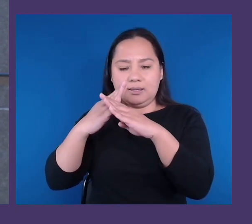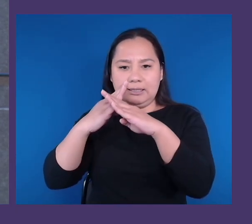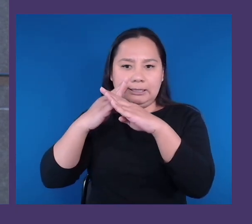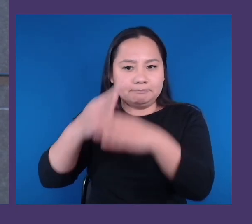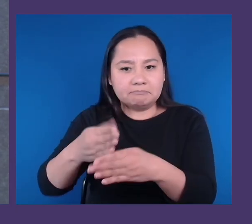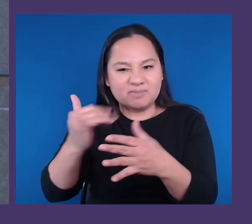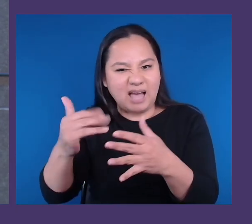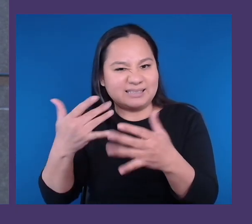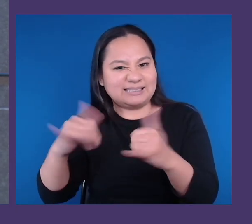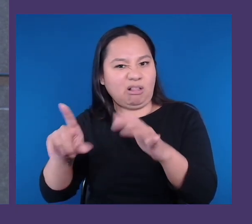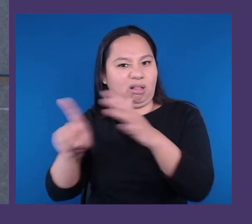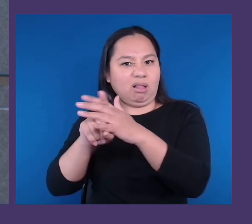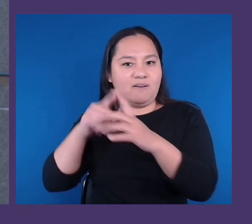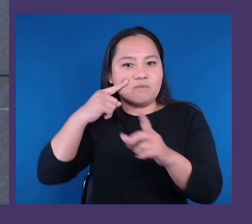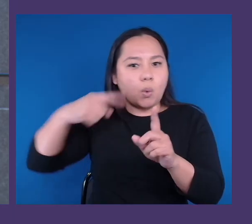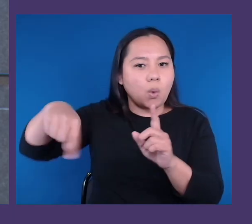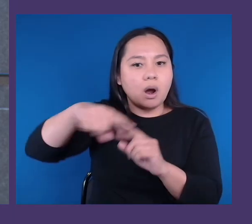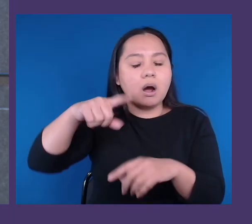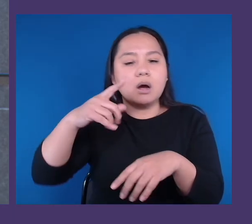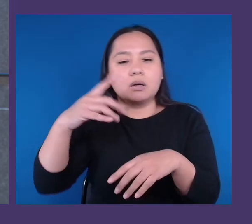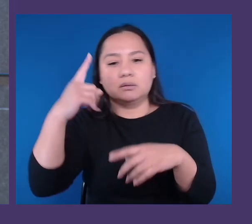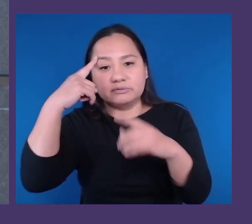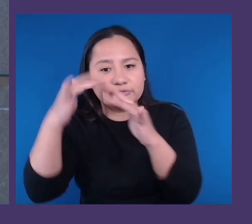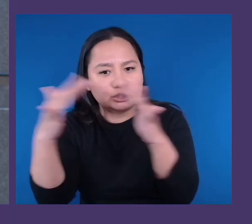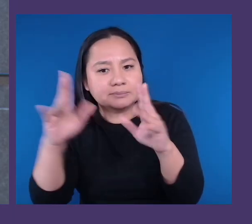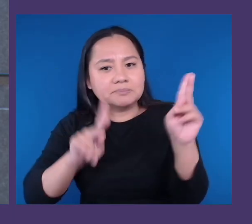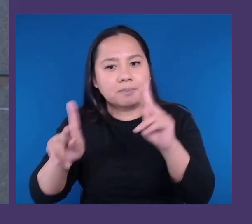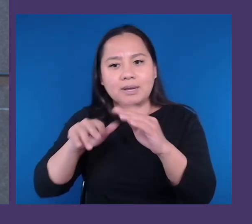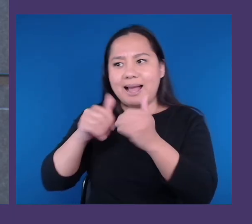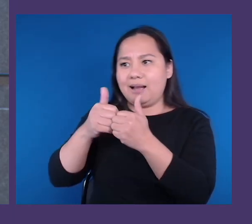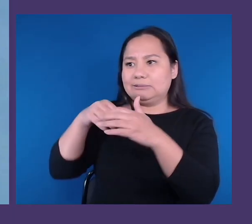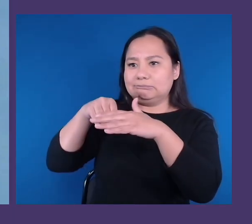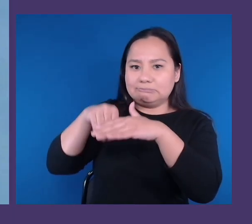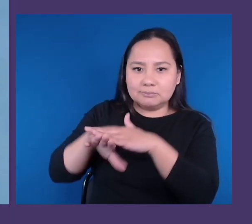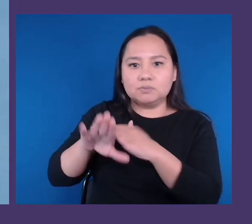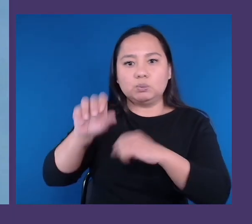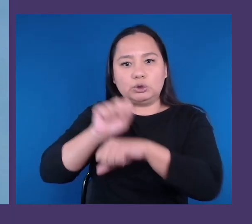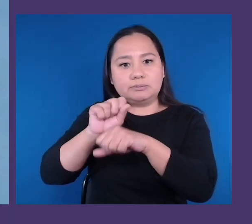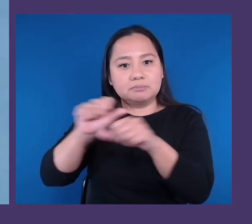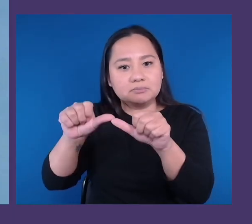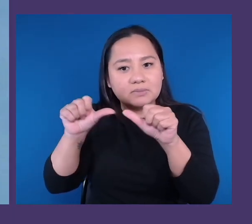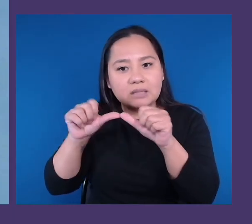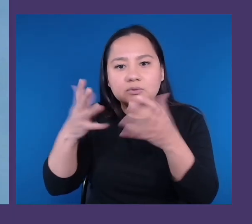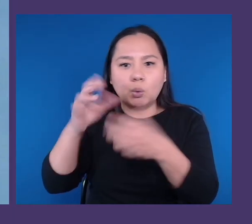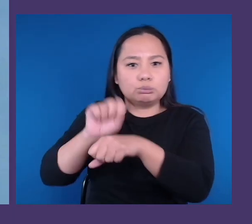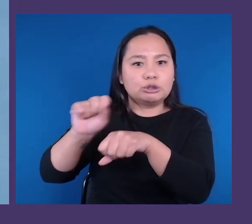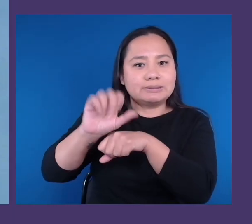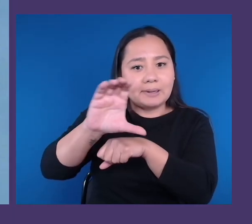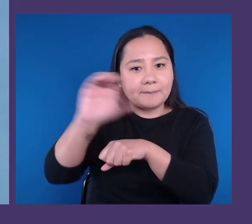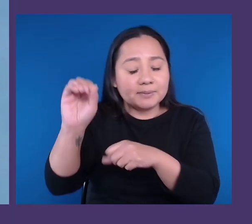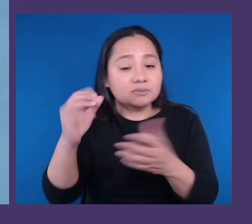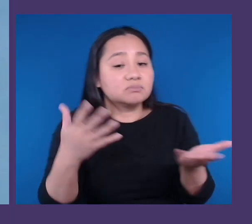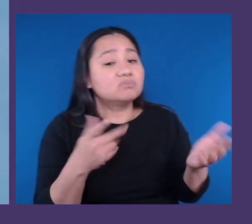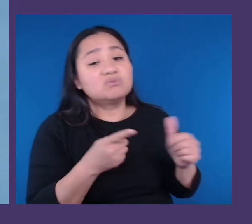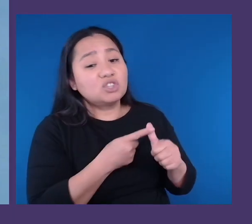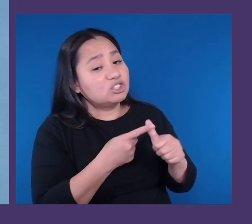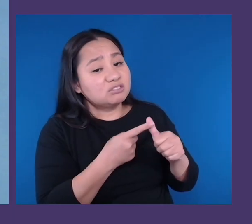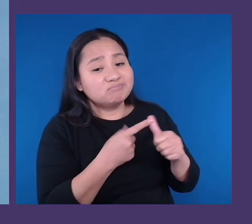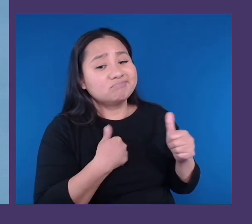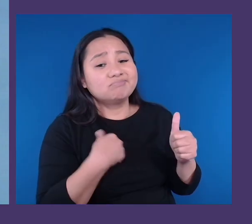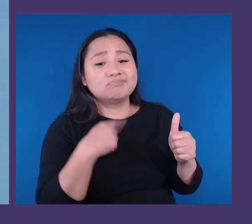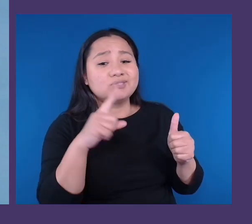individuals entering the workplace or working at companies. Yeah, first, I just want to say congratulations,